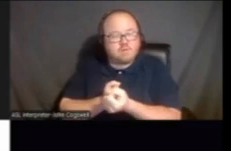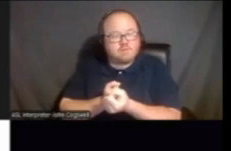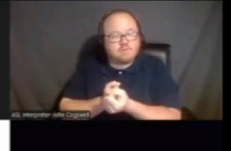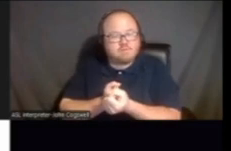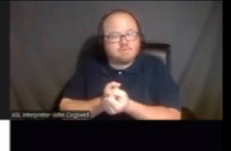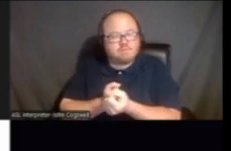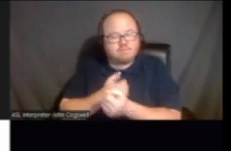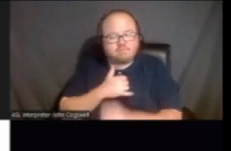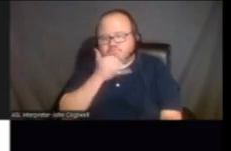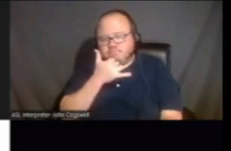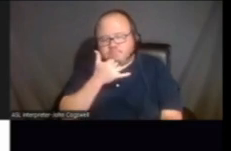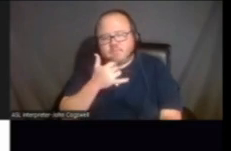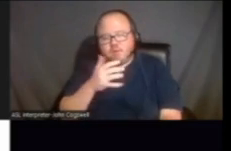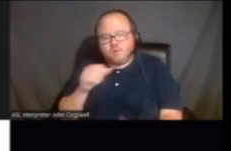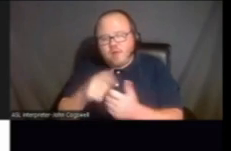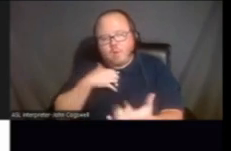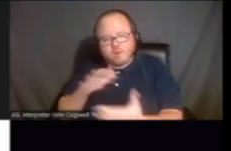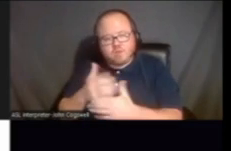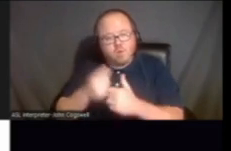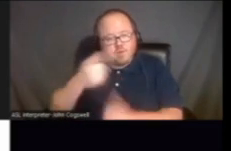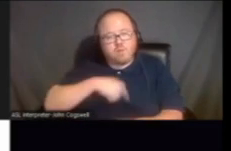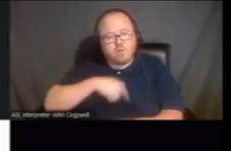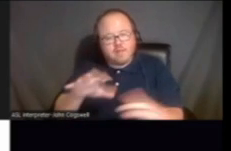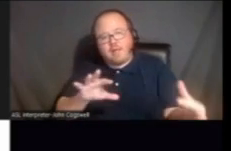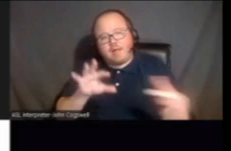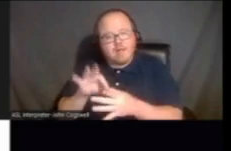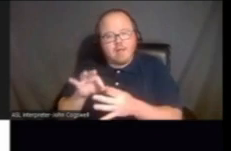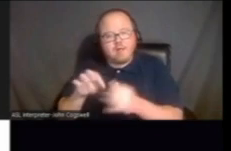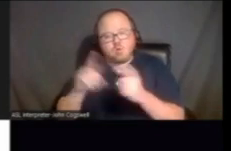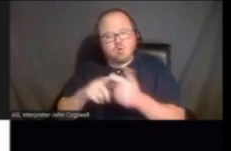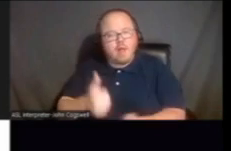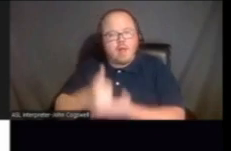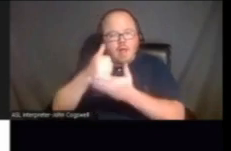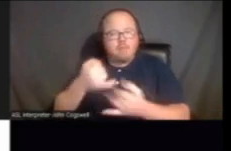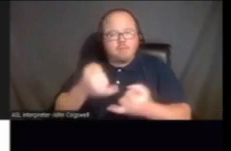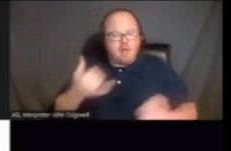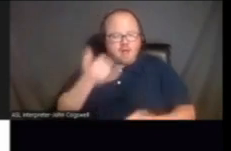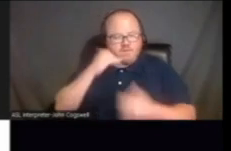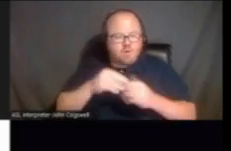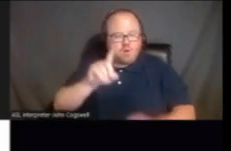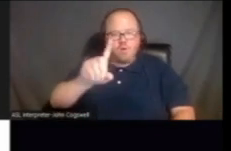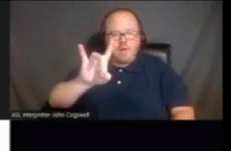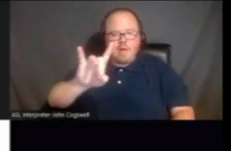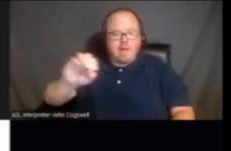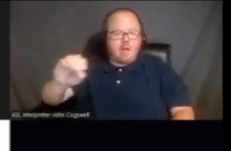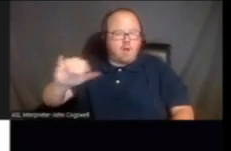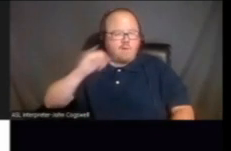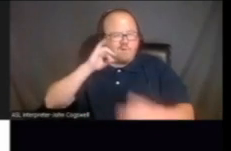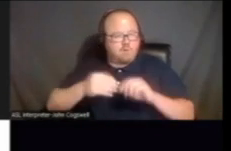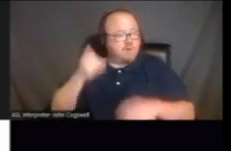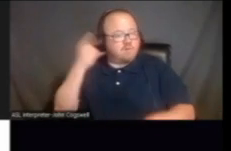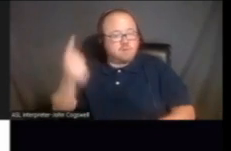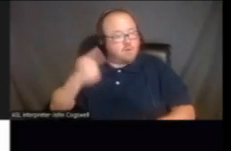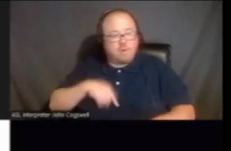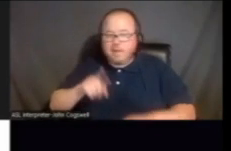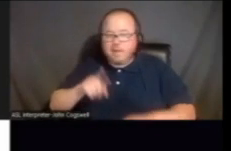overlooked that because I wanted to share with you, we can connect them to our get help line. It's a 1-800 number. So they would be able, if it's something